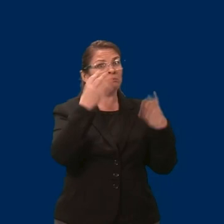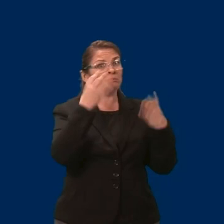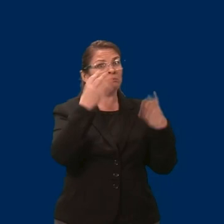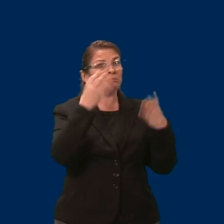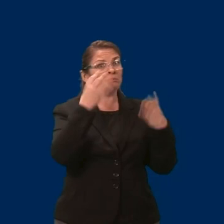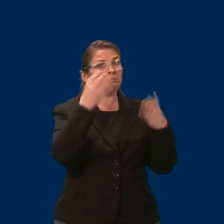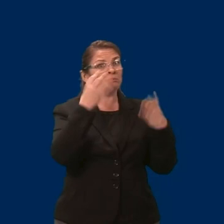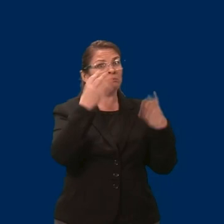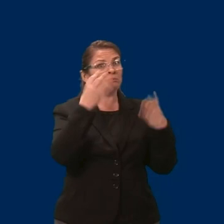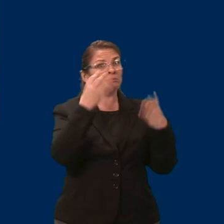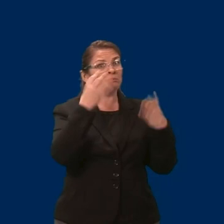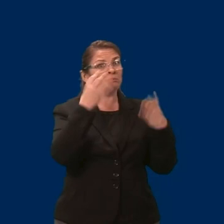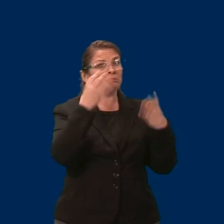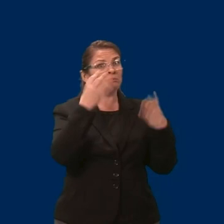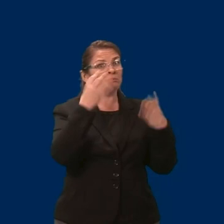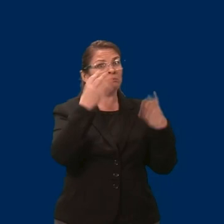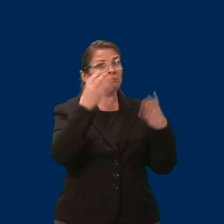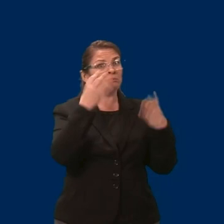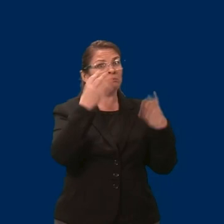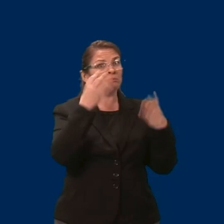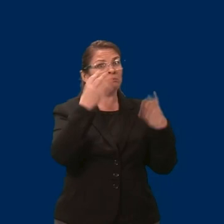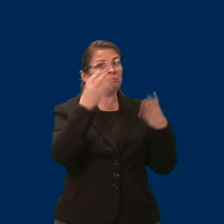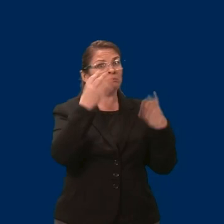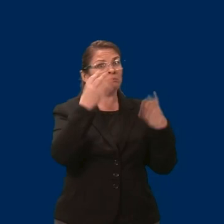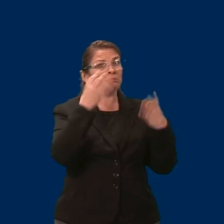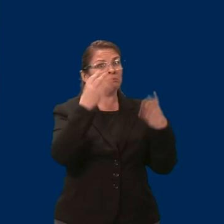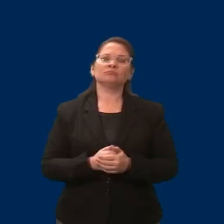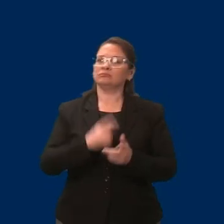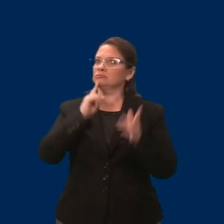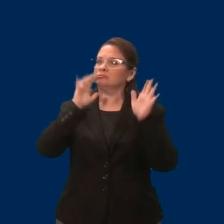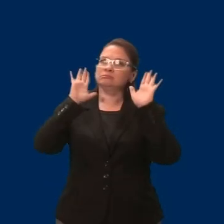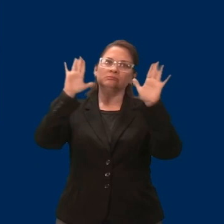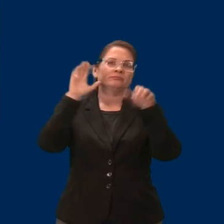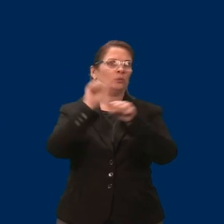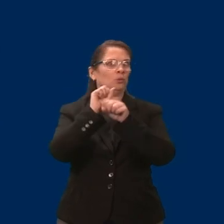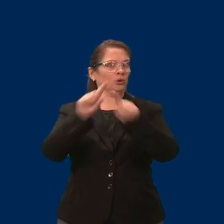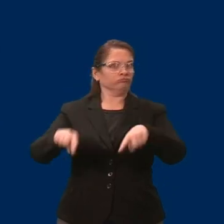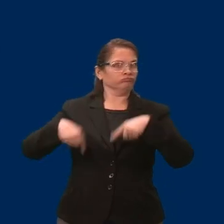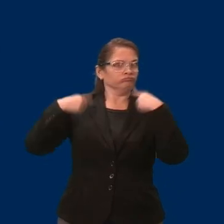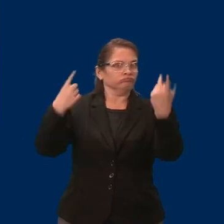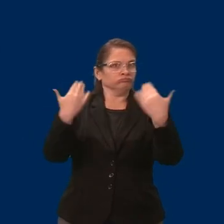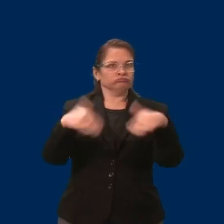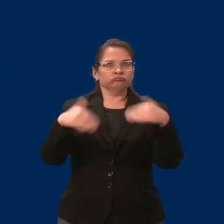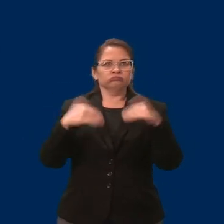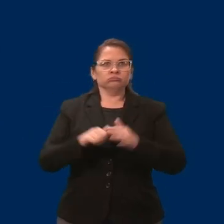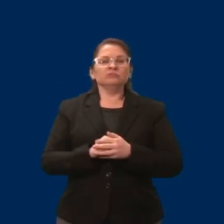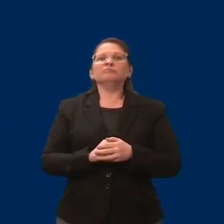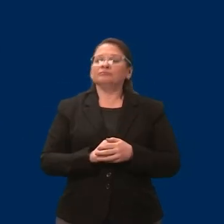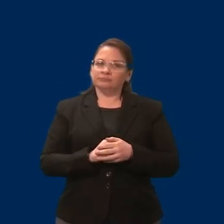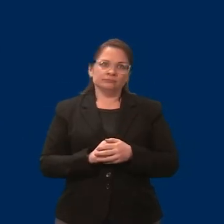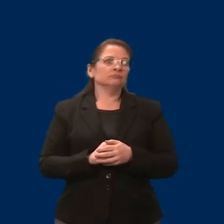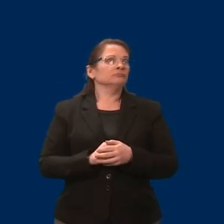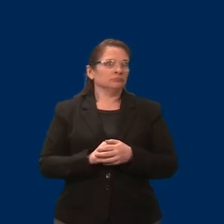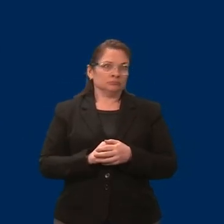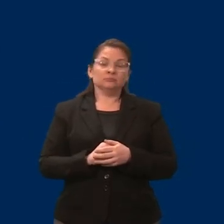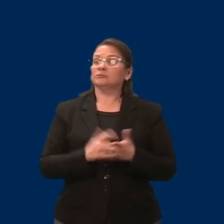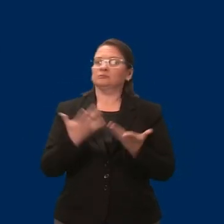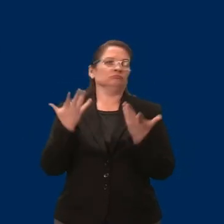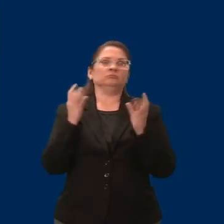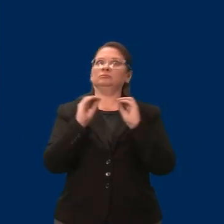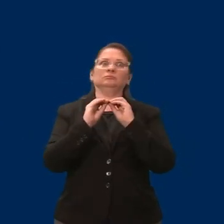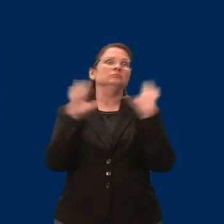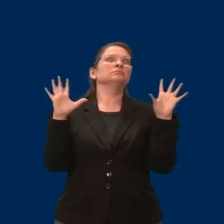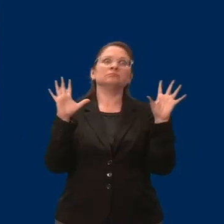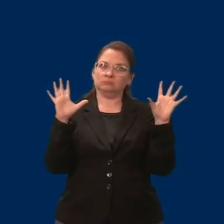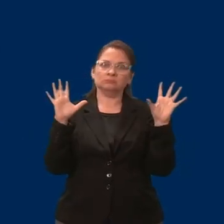Carla Nelson, District 24, Rochester. It is very clear. I think everyone in the legislature, I